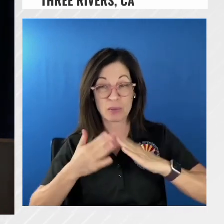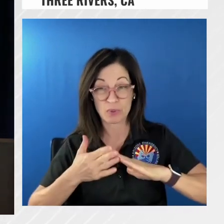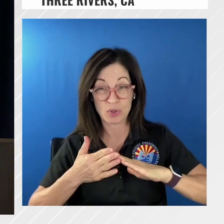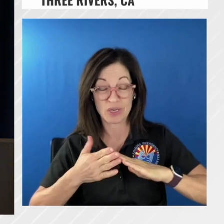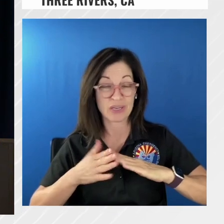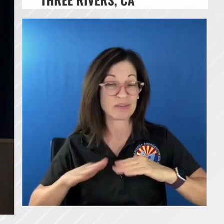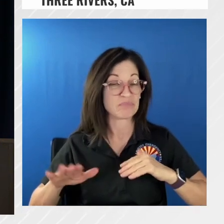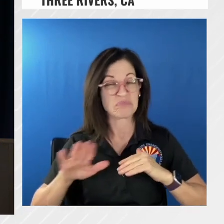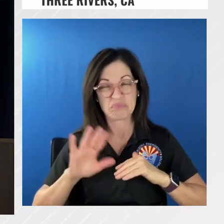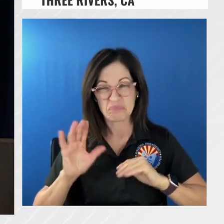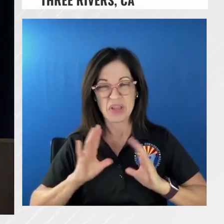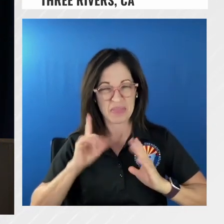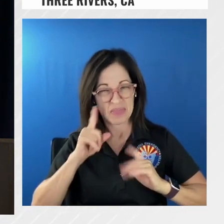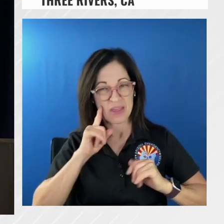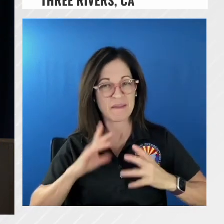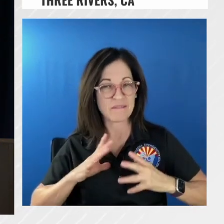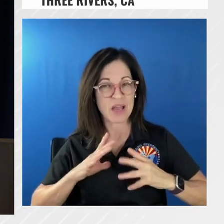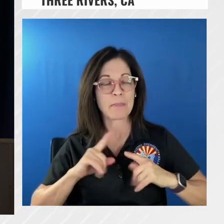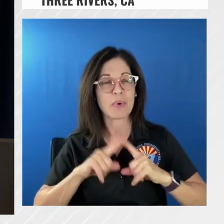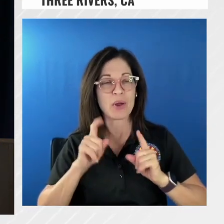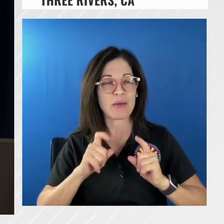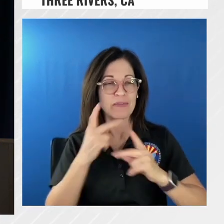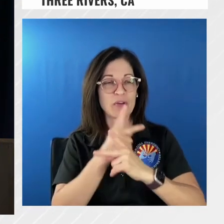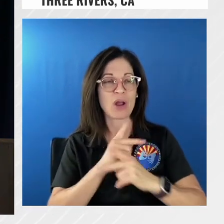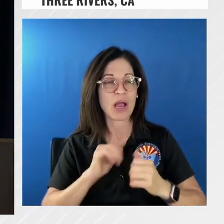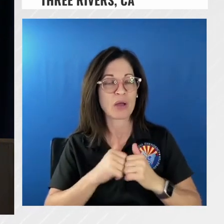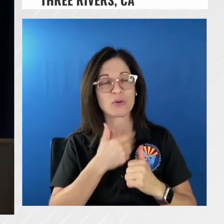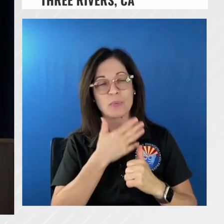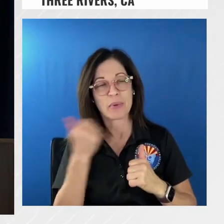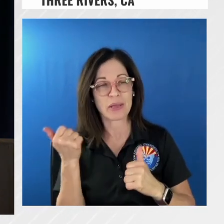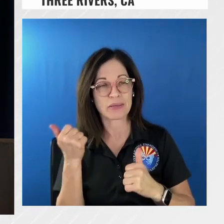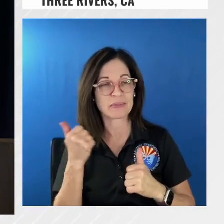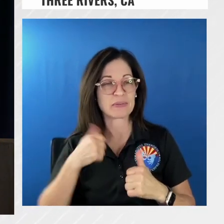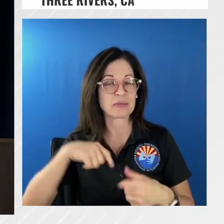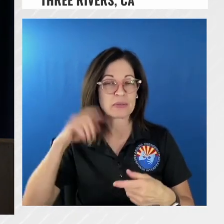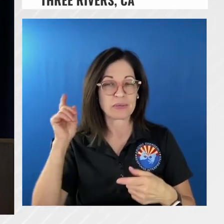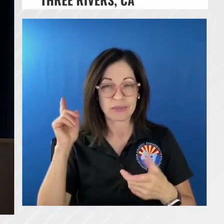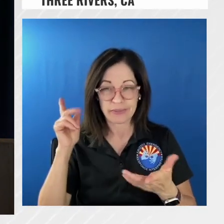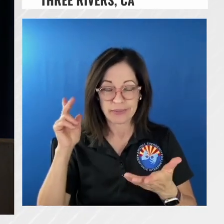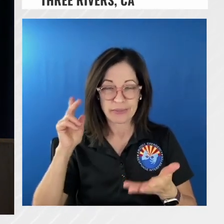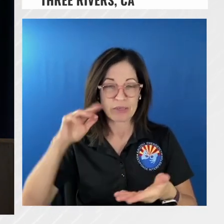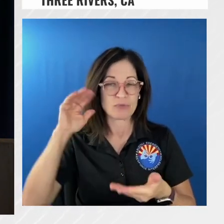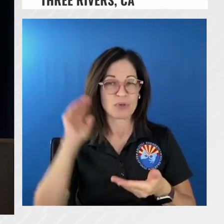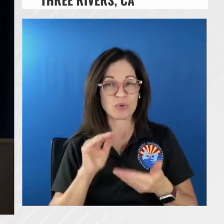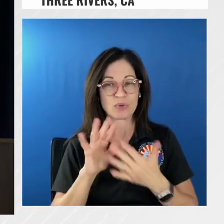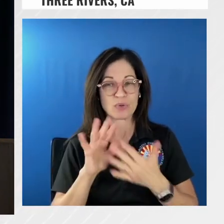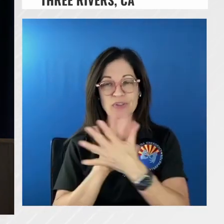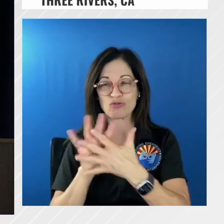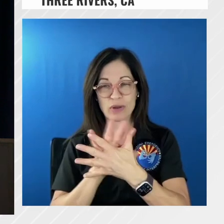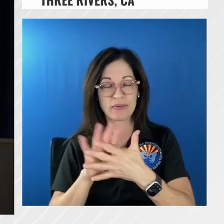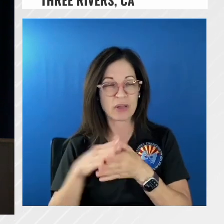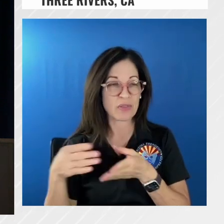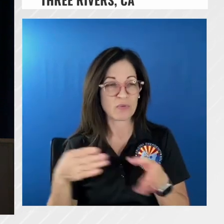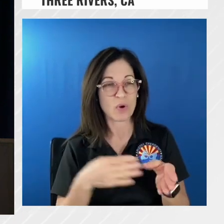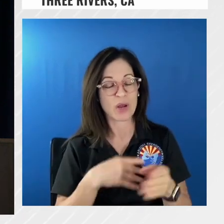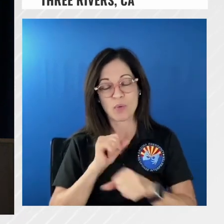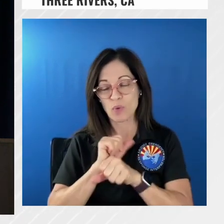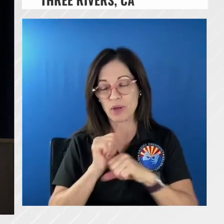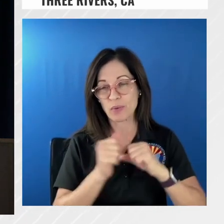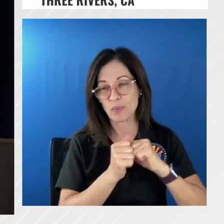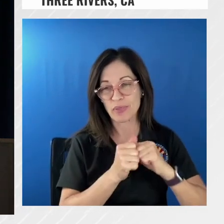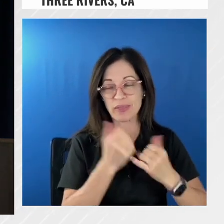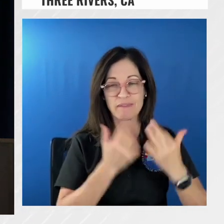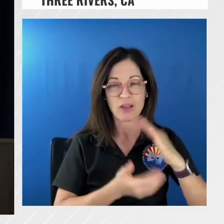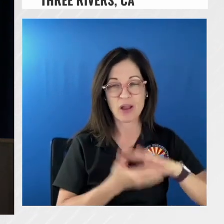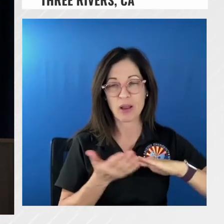we are going to have to figure out how we can best deconflict traffic on that road and working with fire operations and we'll work closely